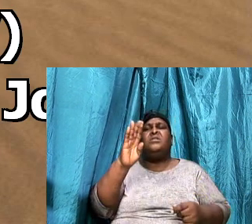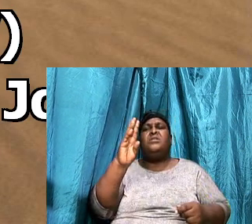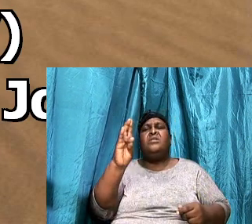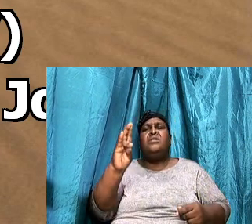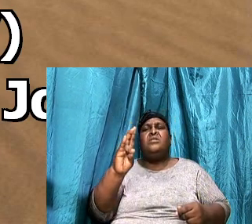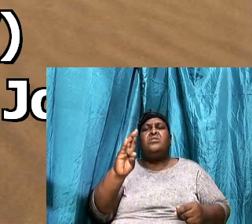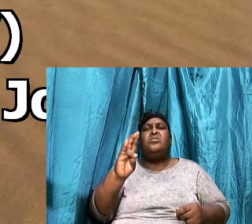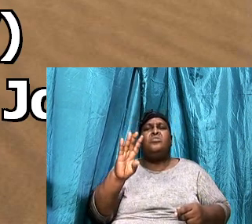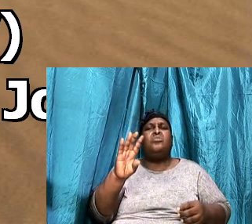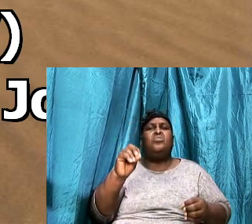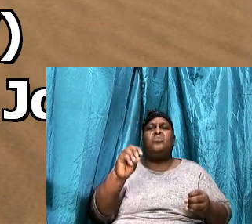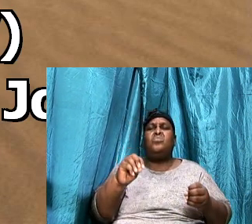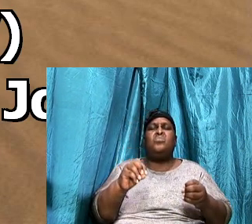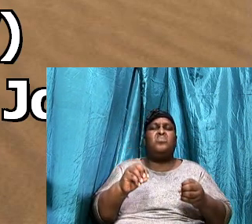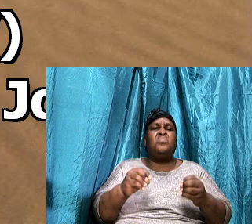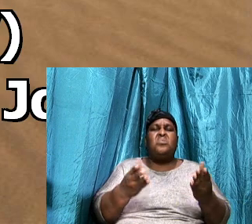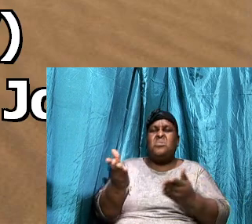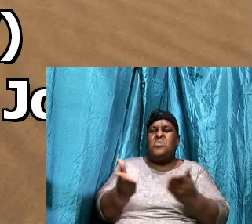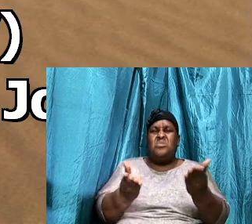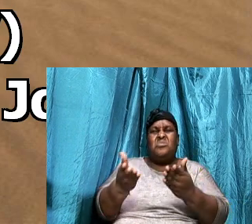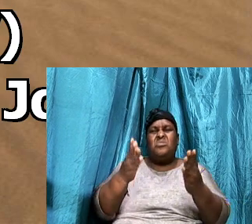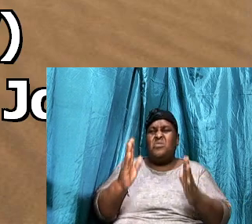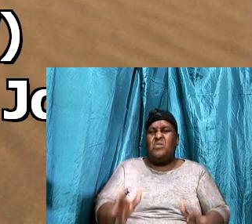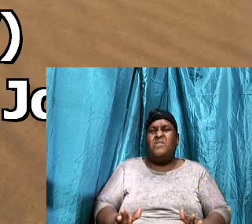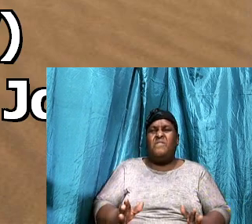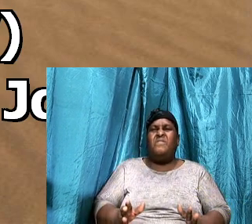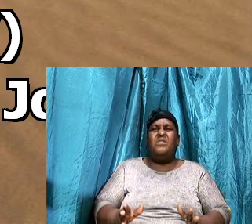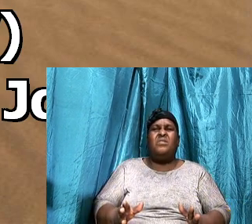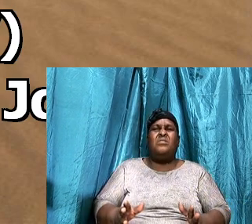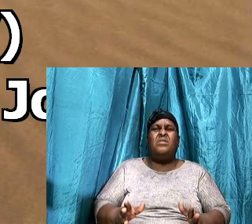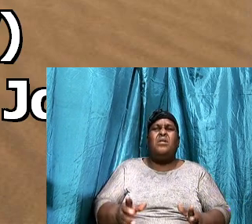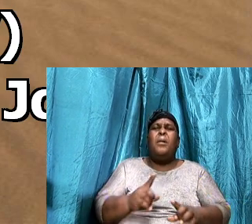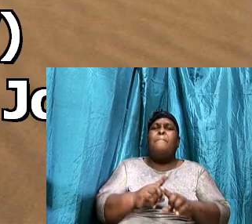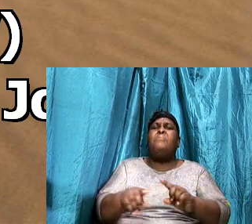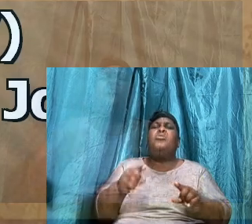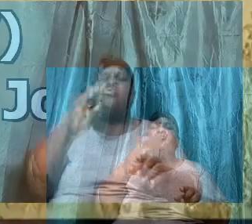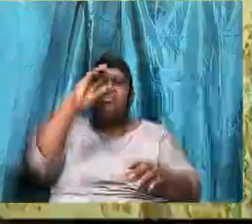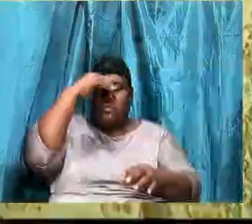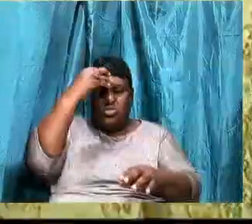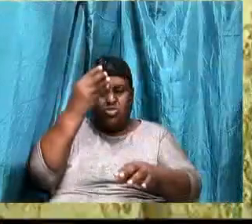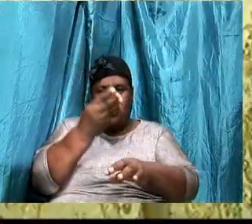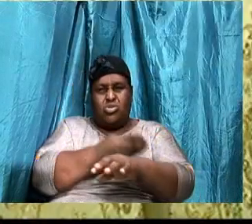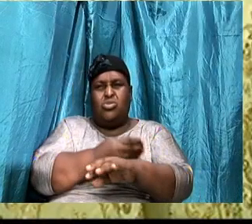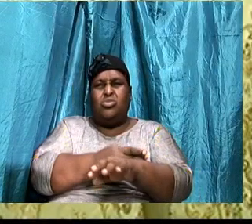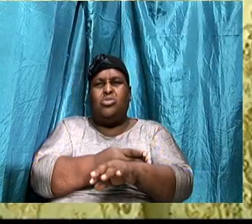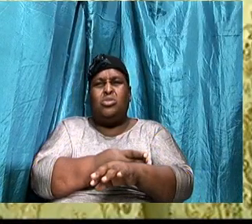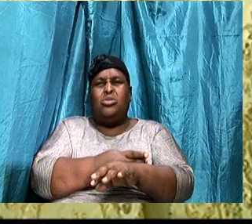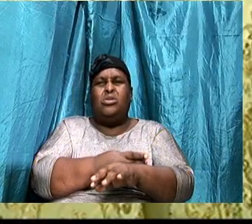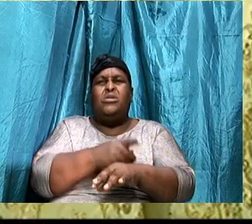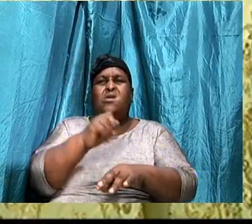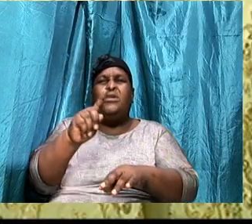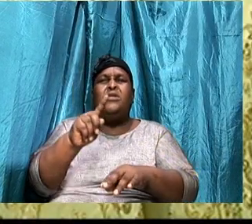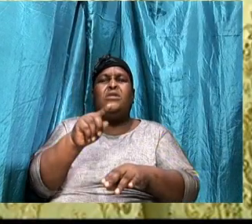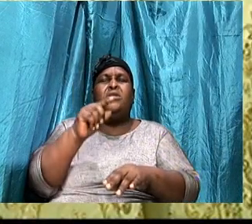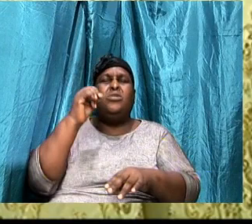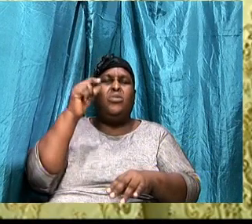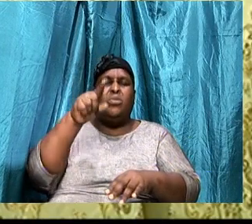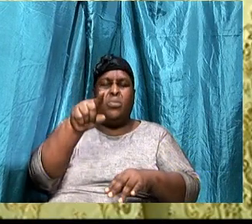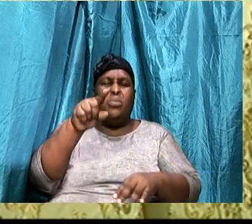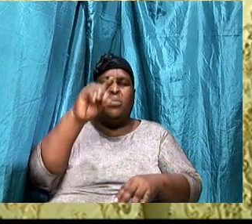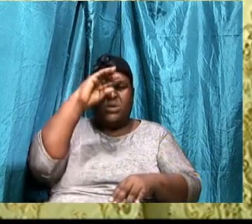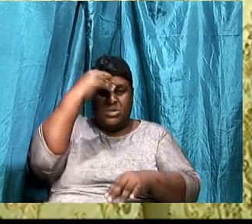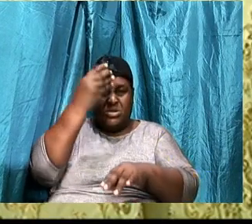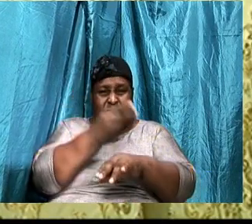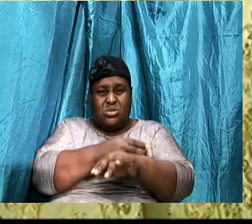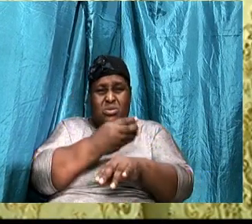art no more a servant but a son. And if a son, then you are an hearer. An hearer of